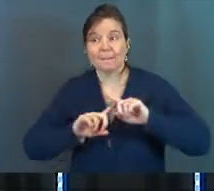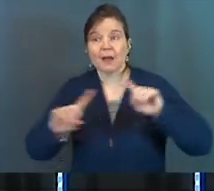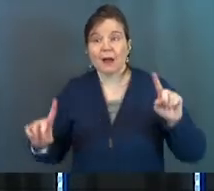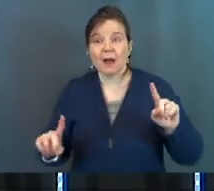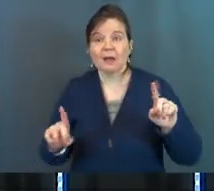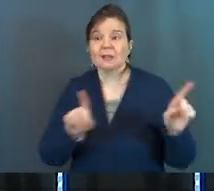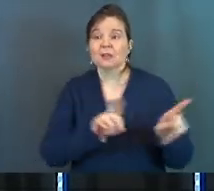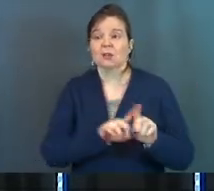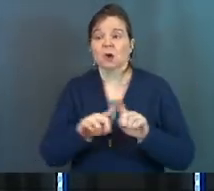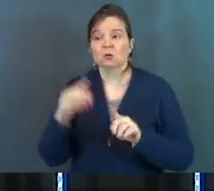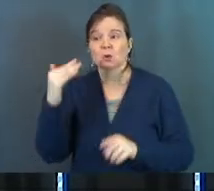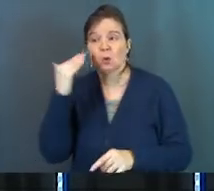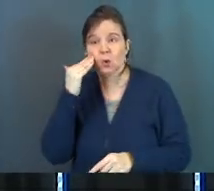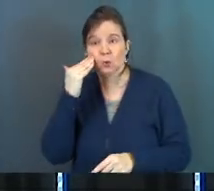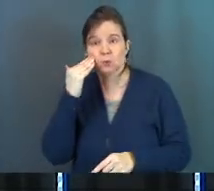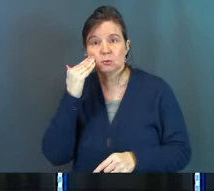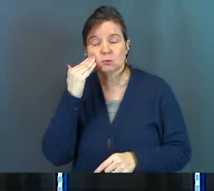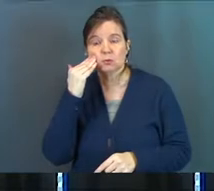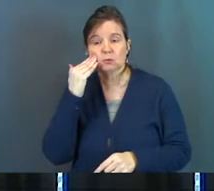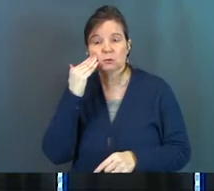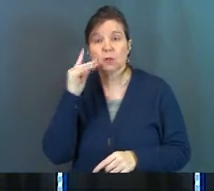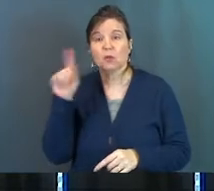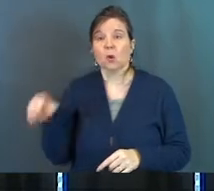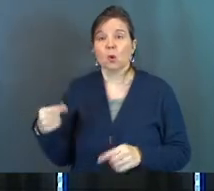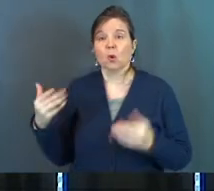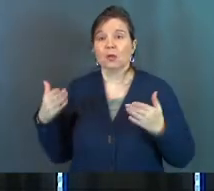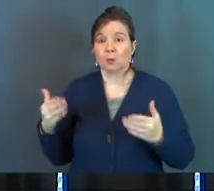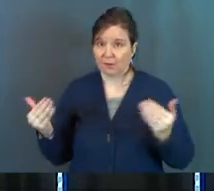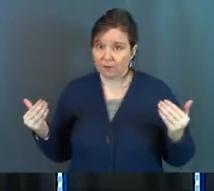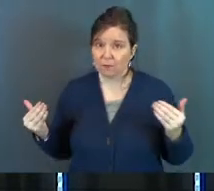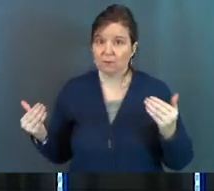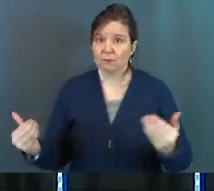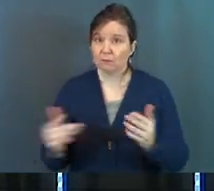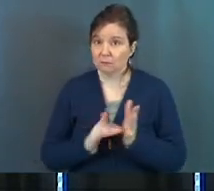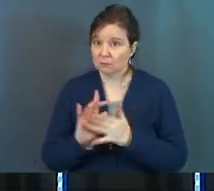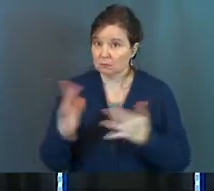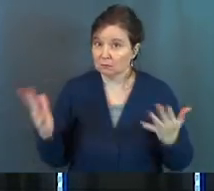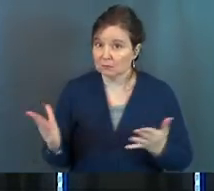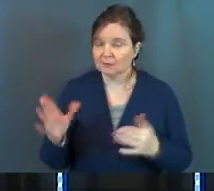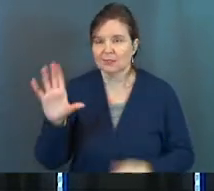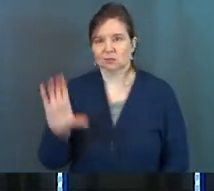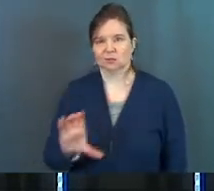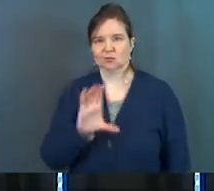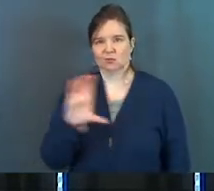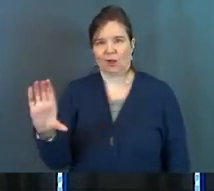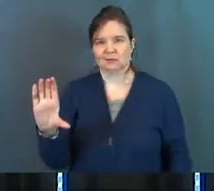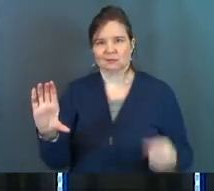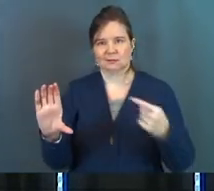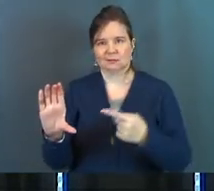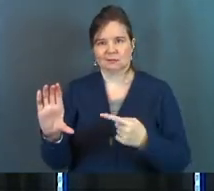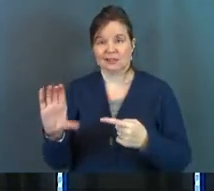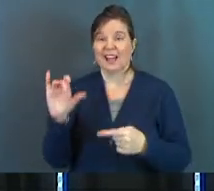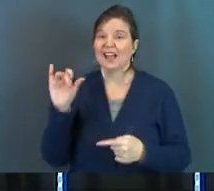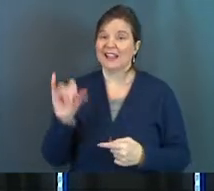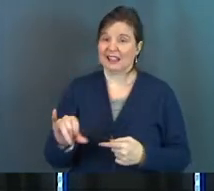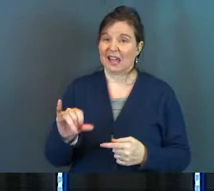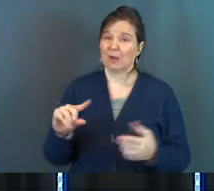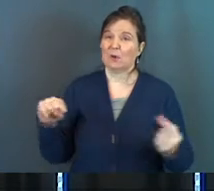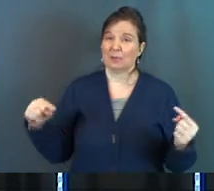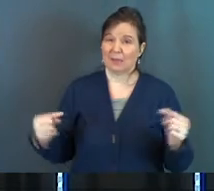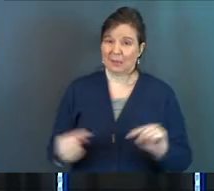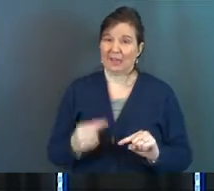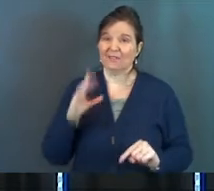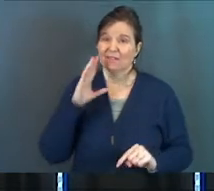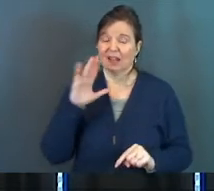But he also knows the only way forward for Jesus is a cross. And that's going to be